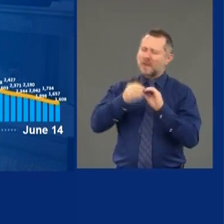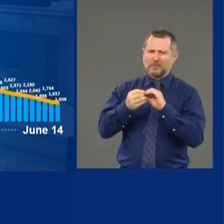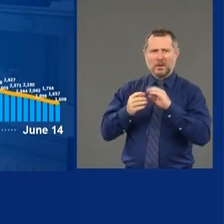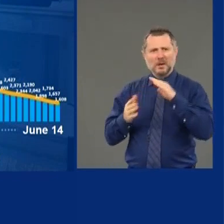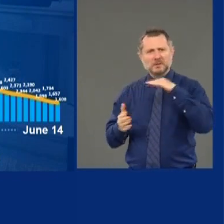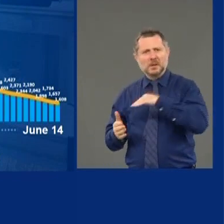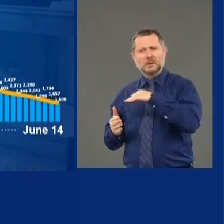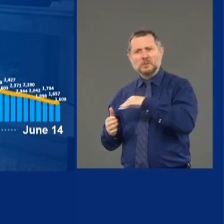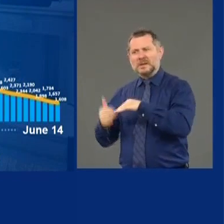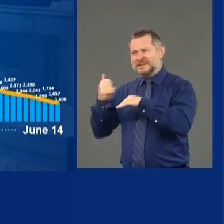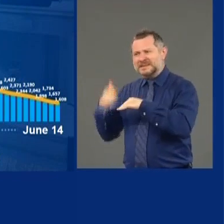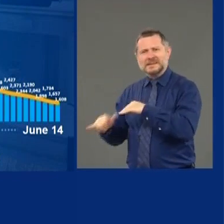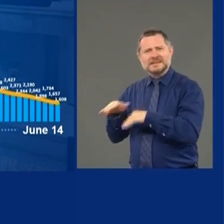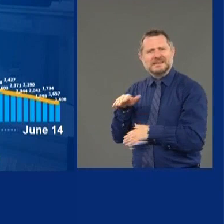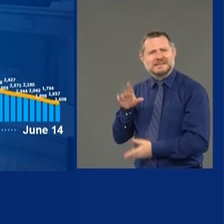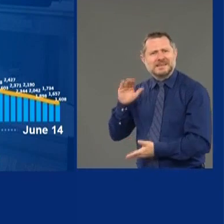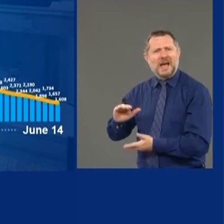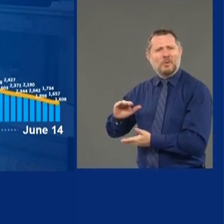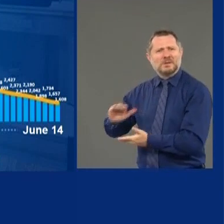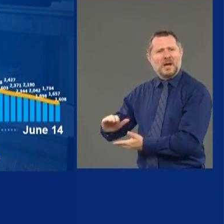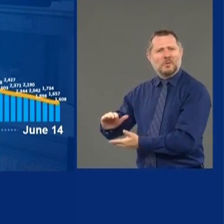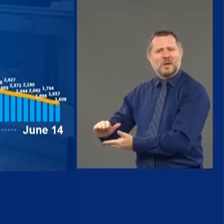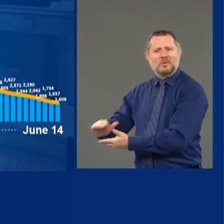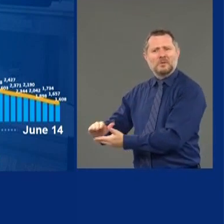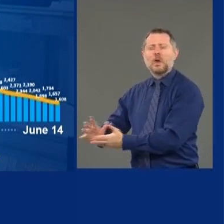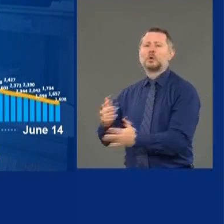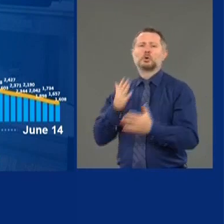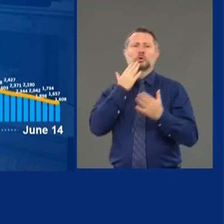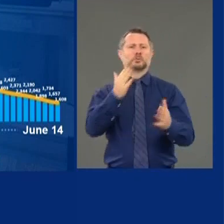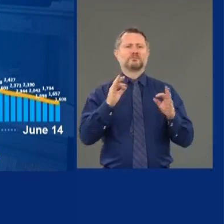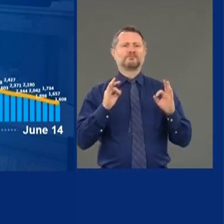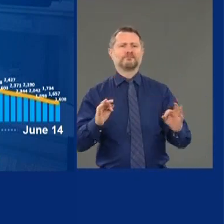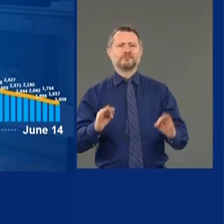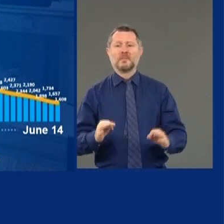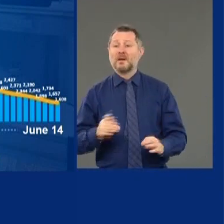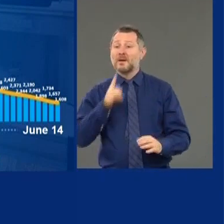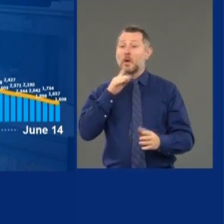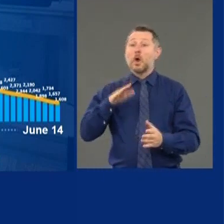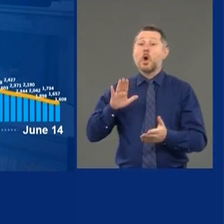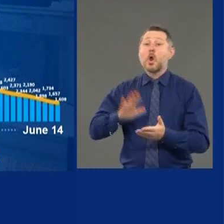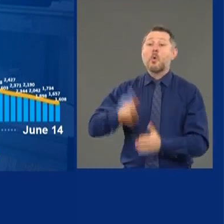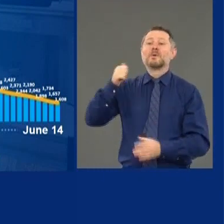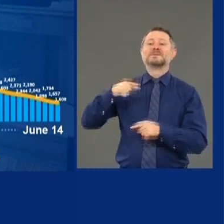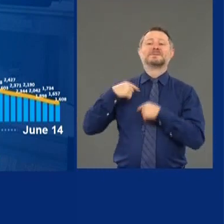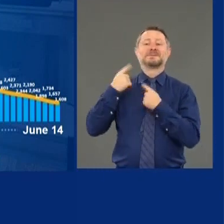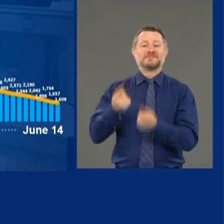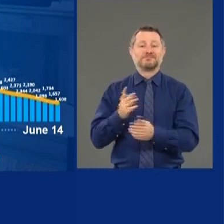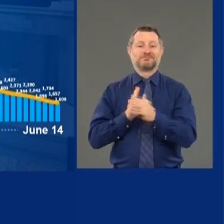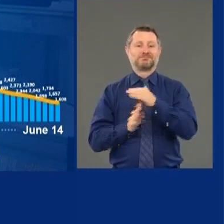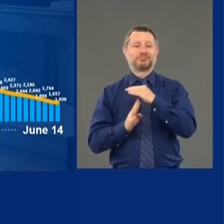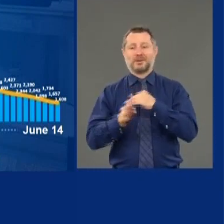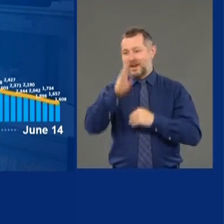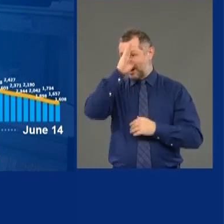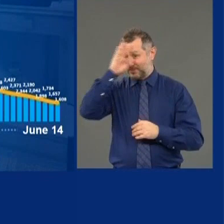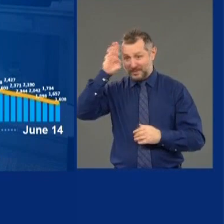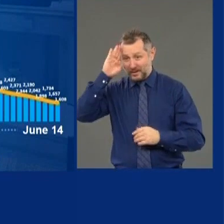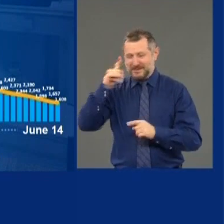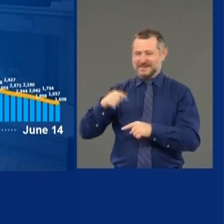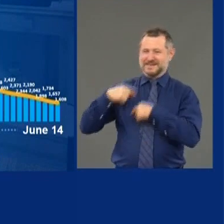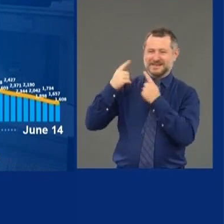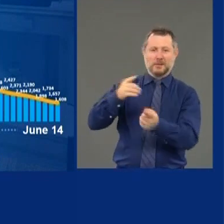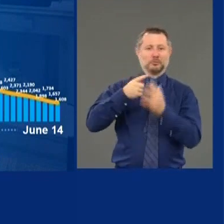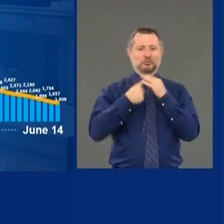But in this case, low is good. The lowest number of hospitalizations since this has